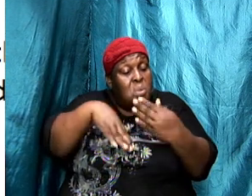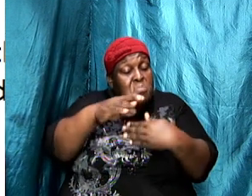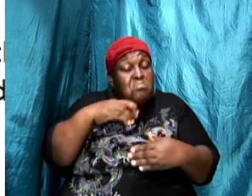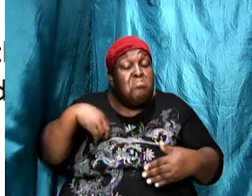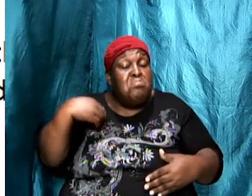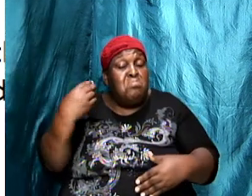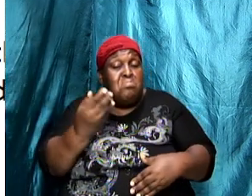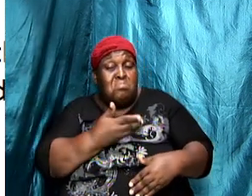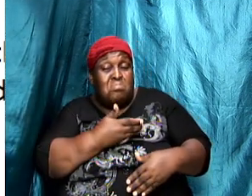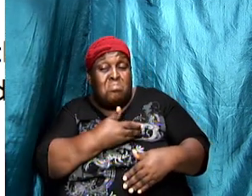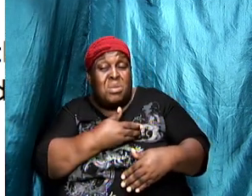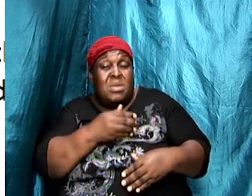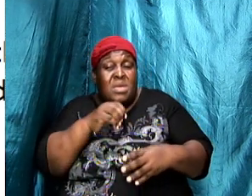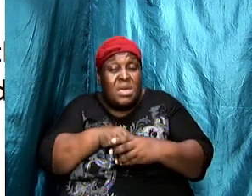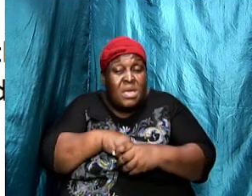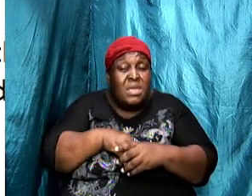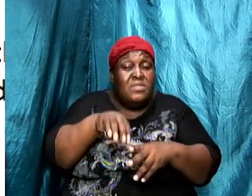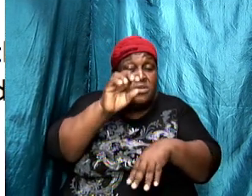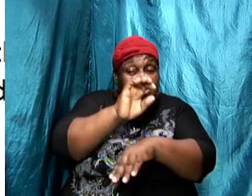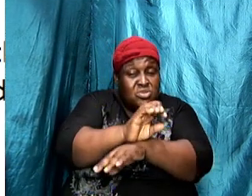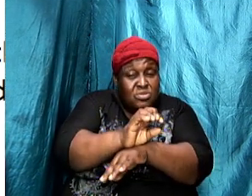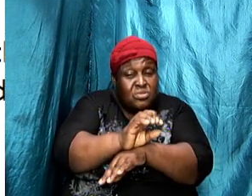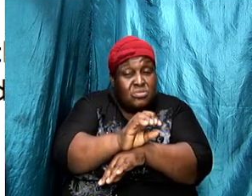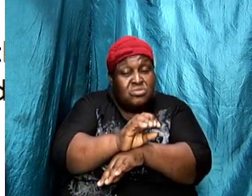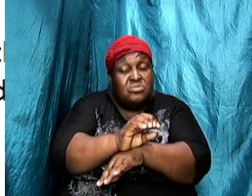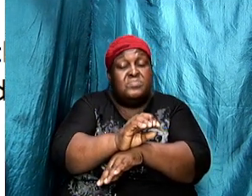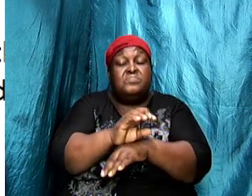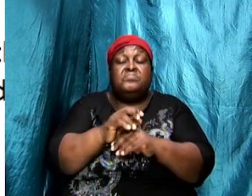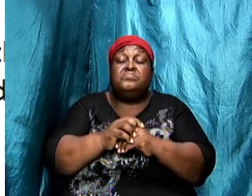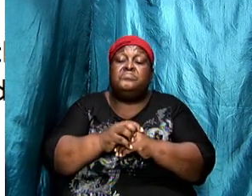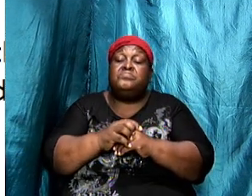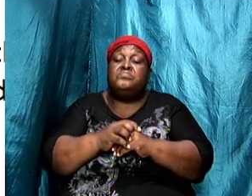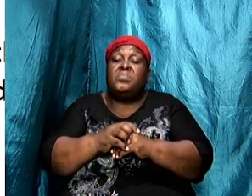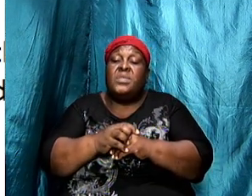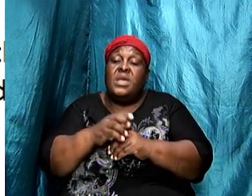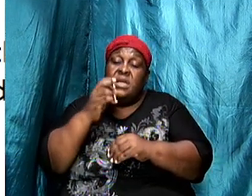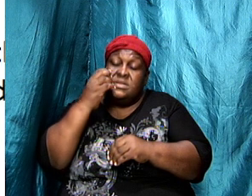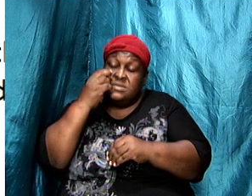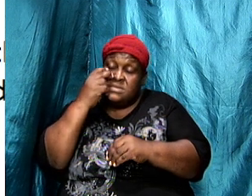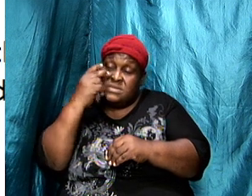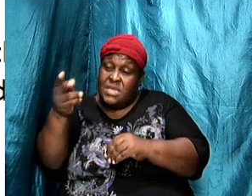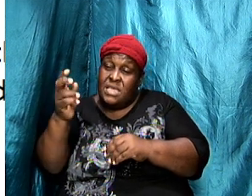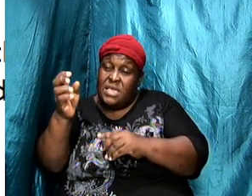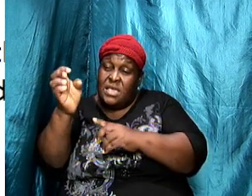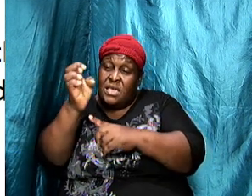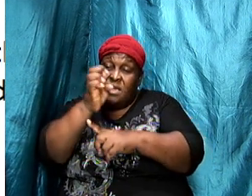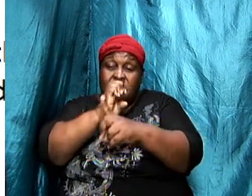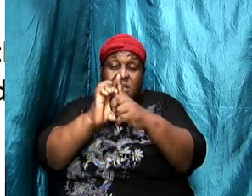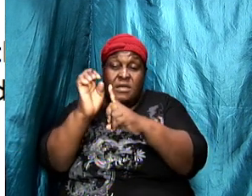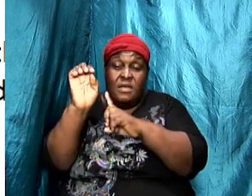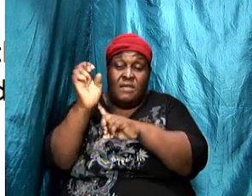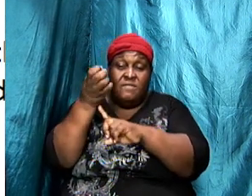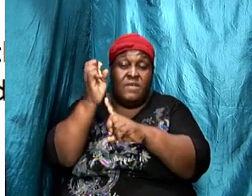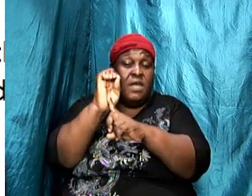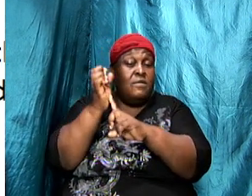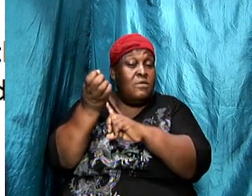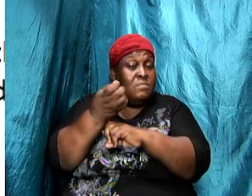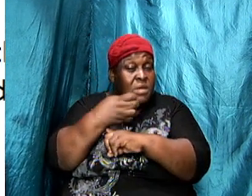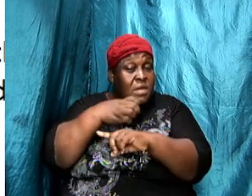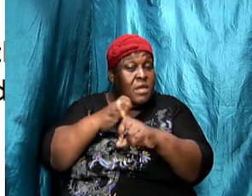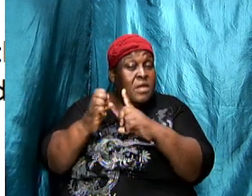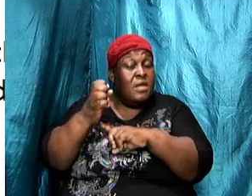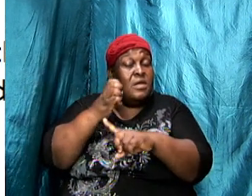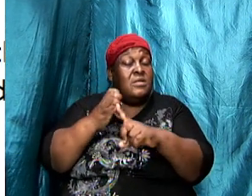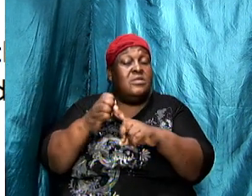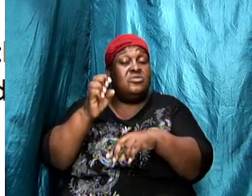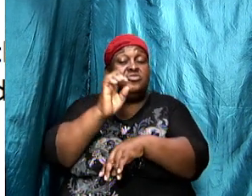happening around about in this case the church at Ephesus and we see the environment the climate in which the church was functioning